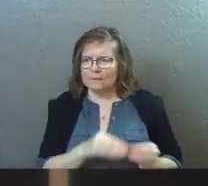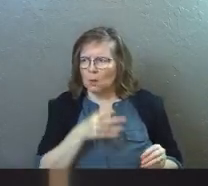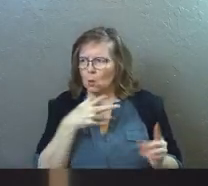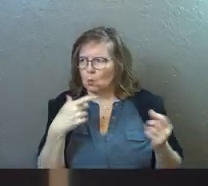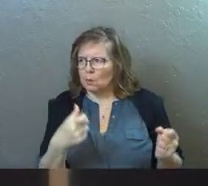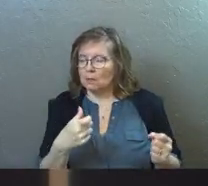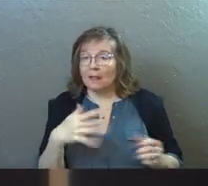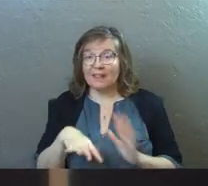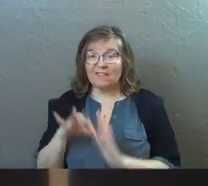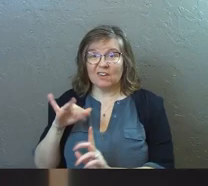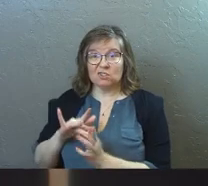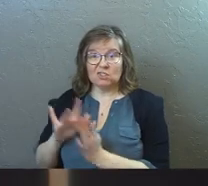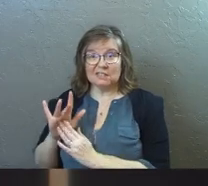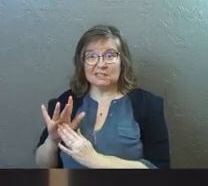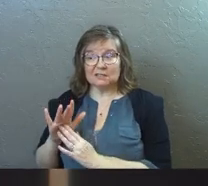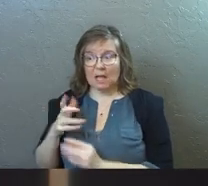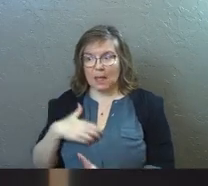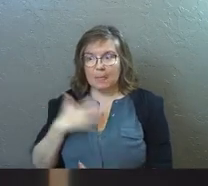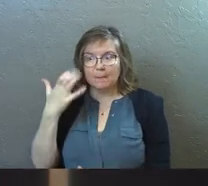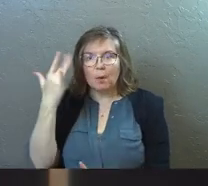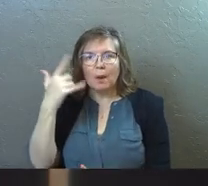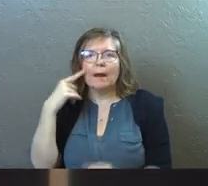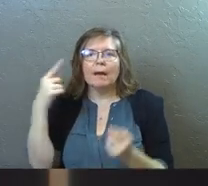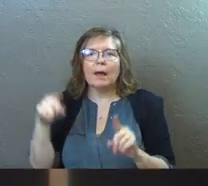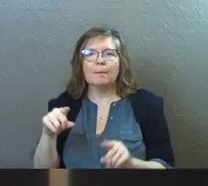was Jesus and they're mad because it happened on the Sabbath.